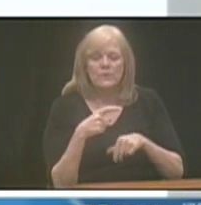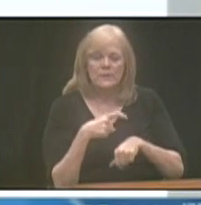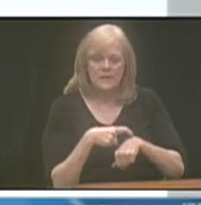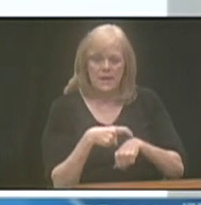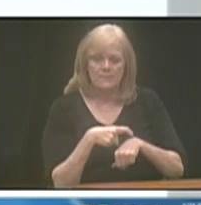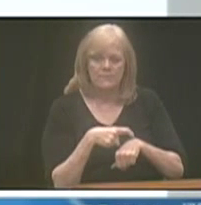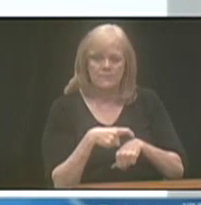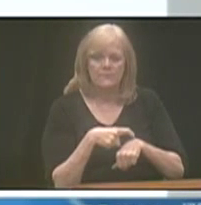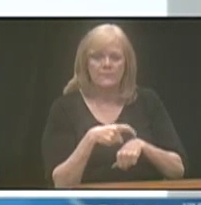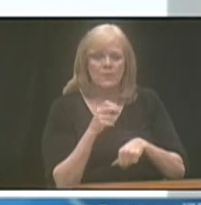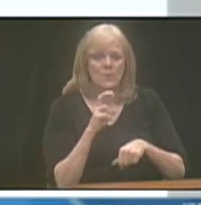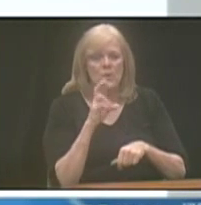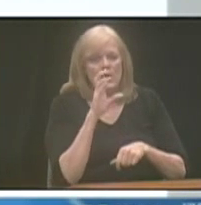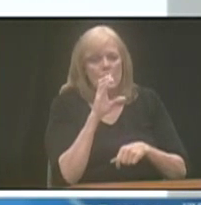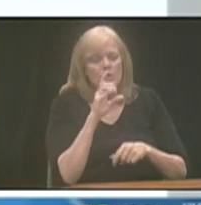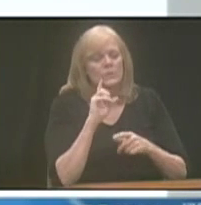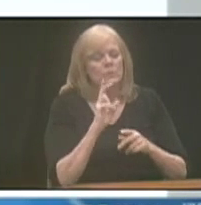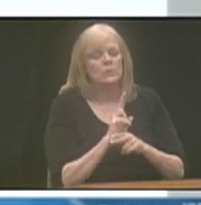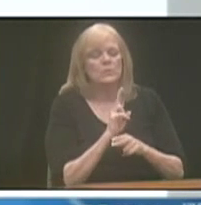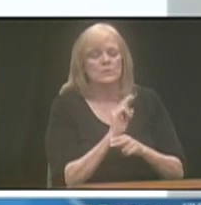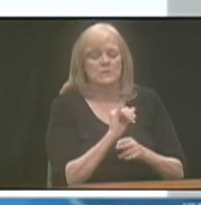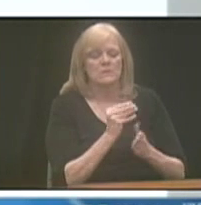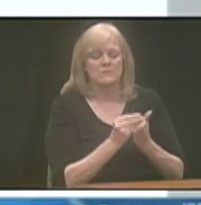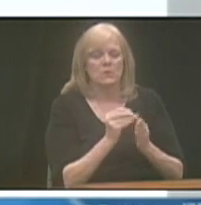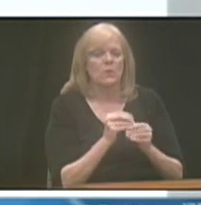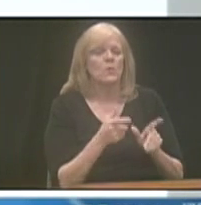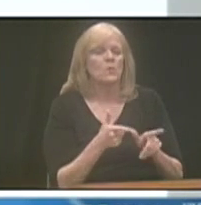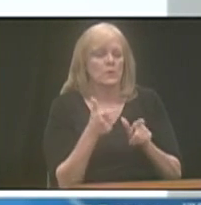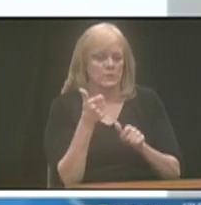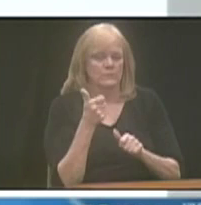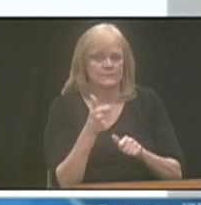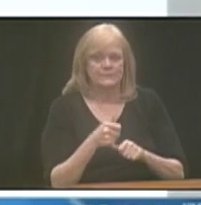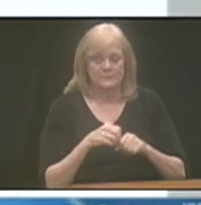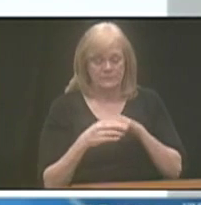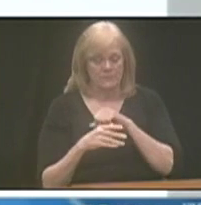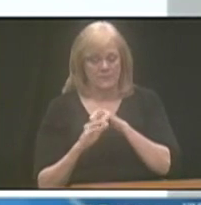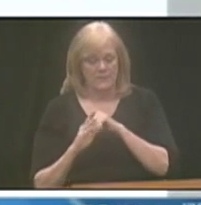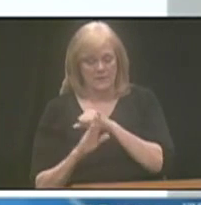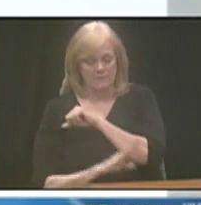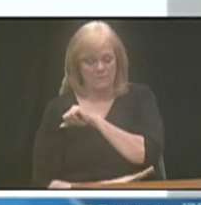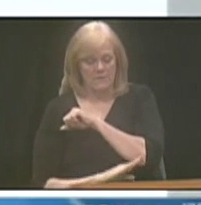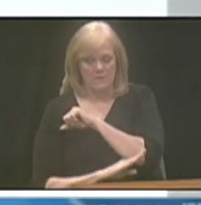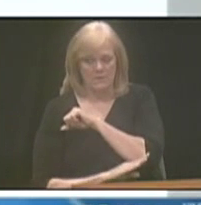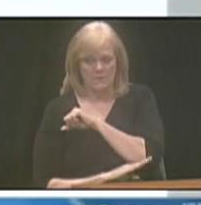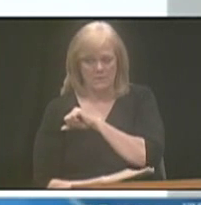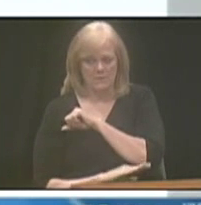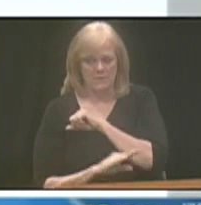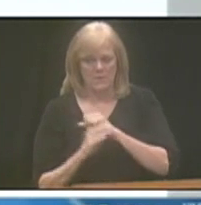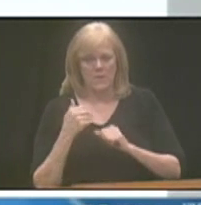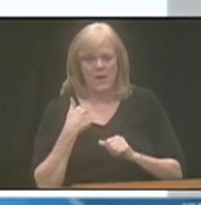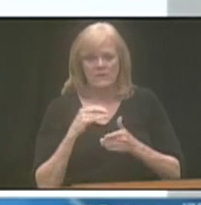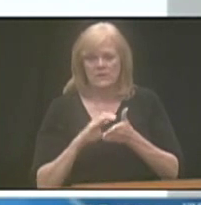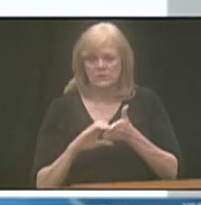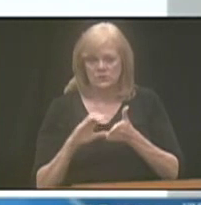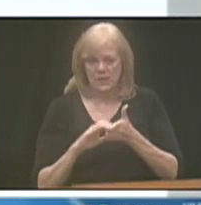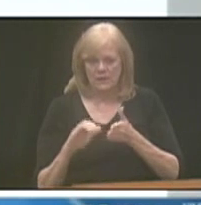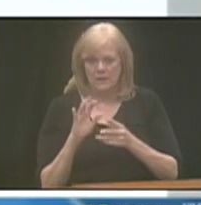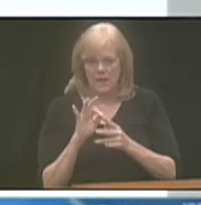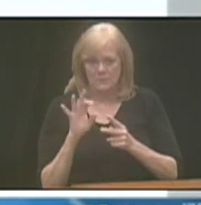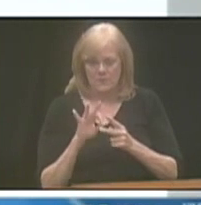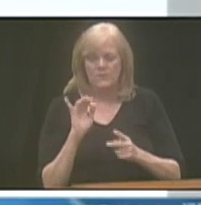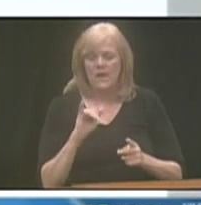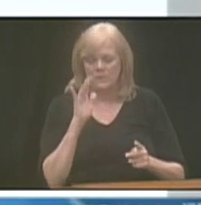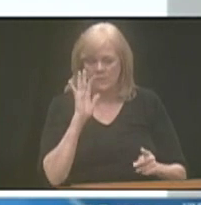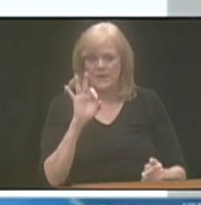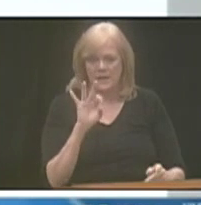horizon or looking to use the funds quicker. In the fall, when we offer the checking option, it too will be FDIC